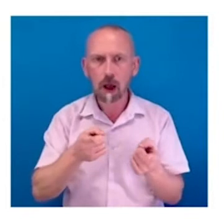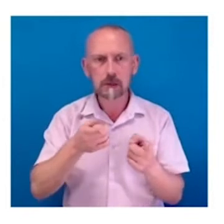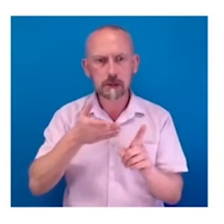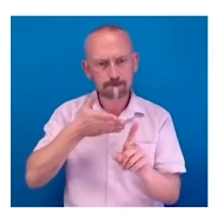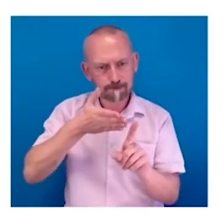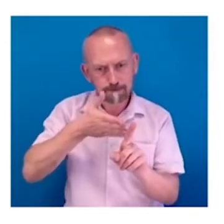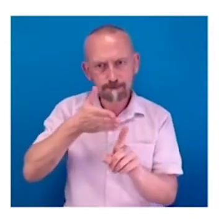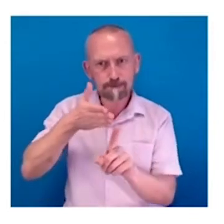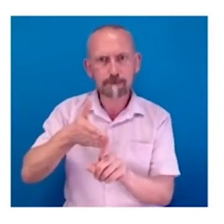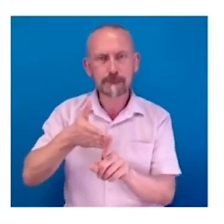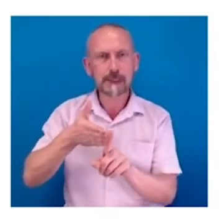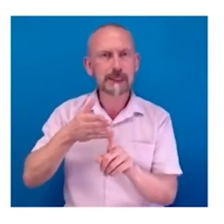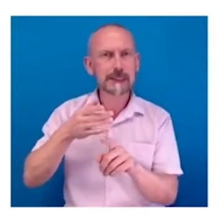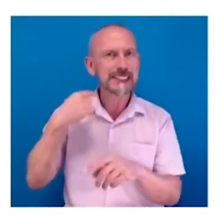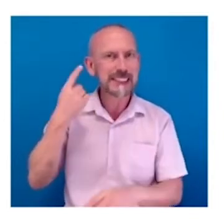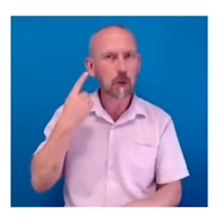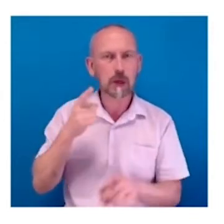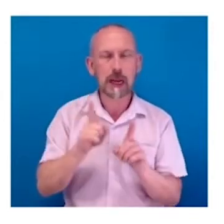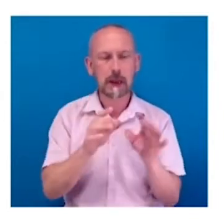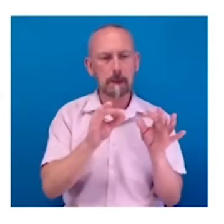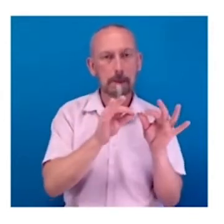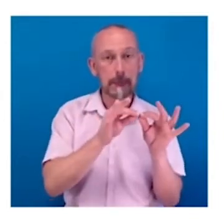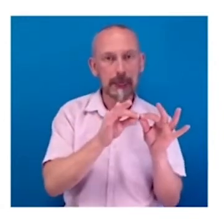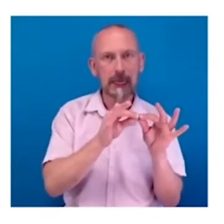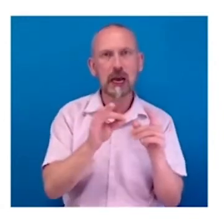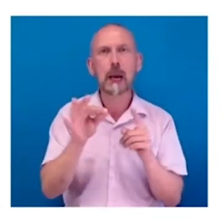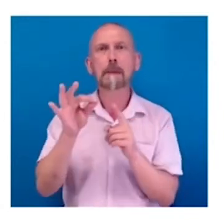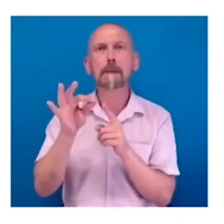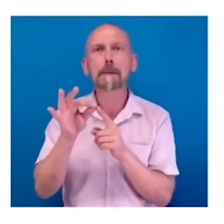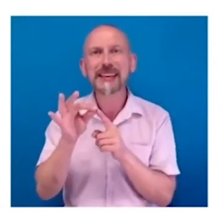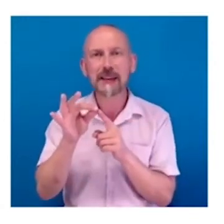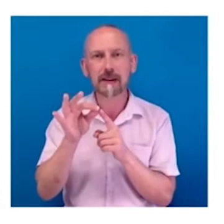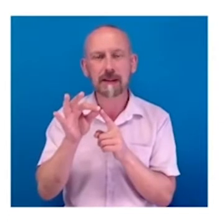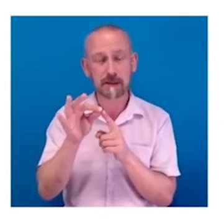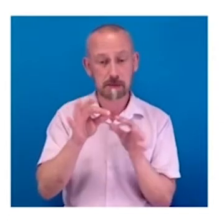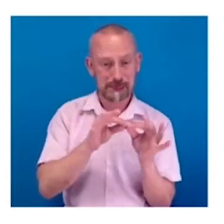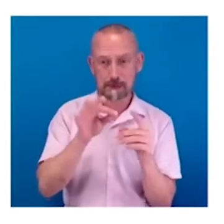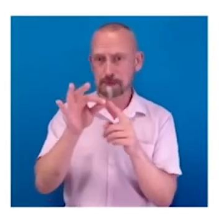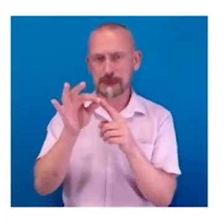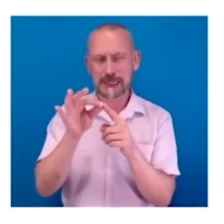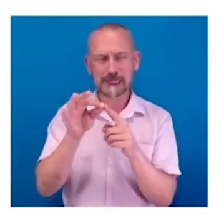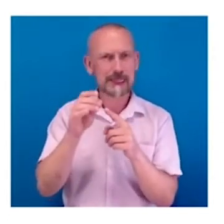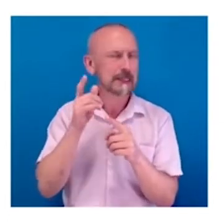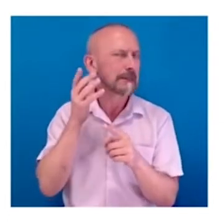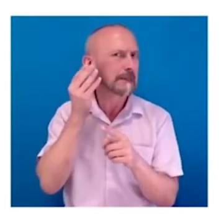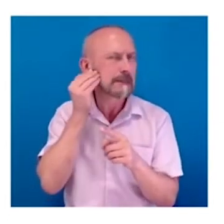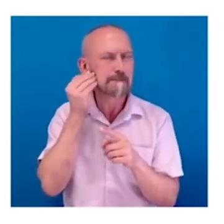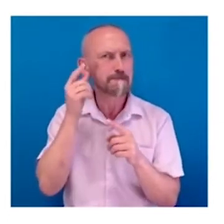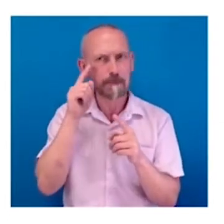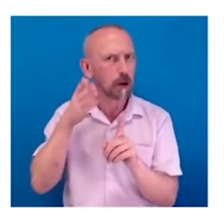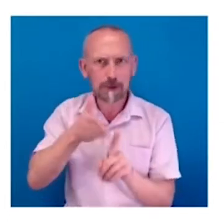sound B and P, then your brain has no chance to correctly